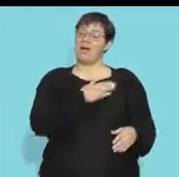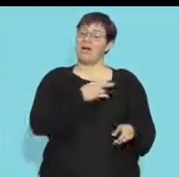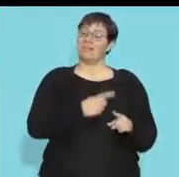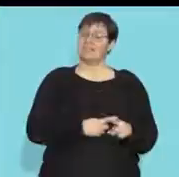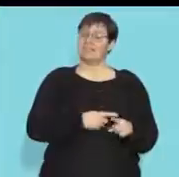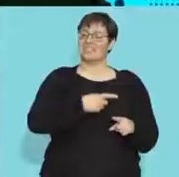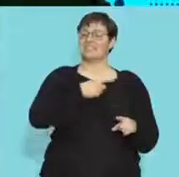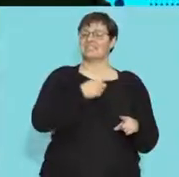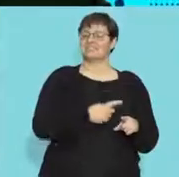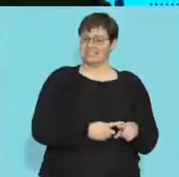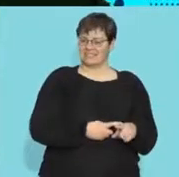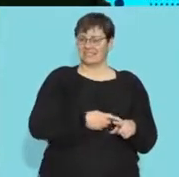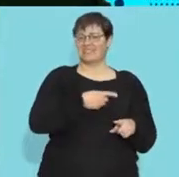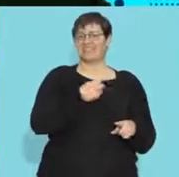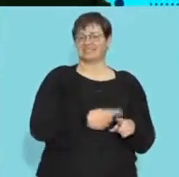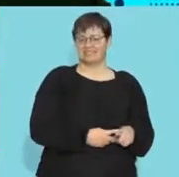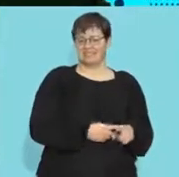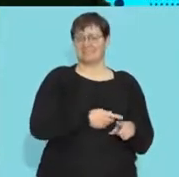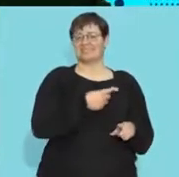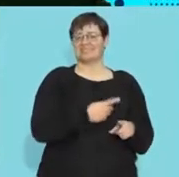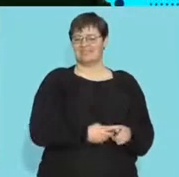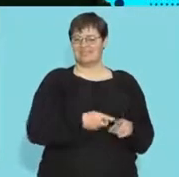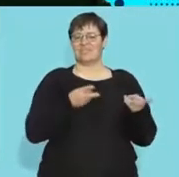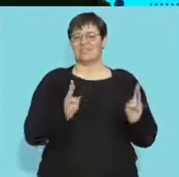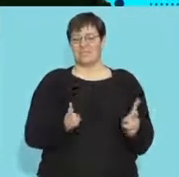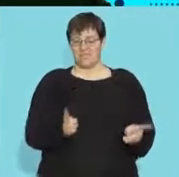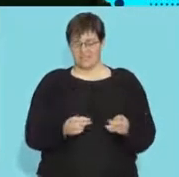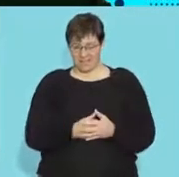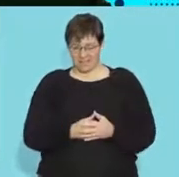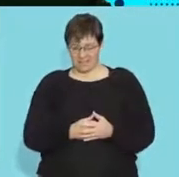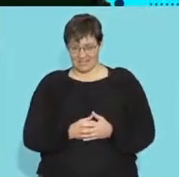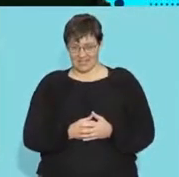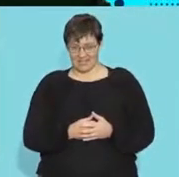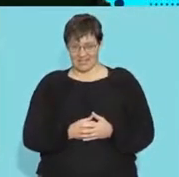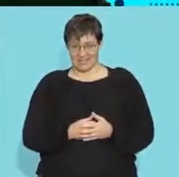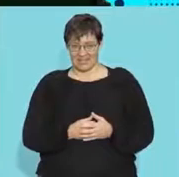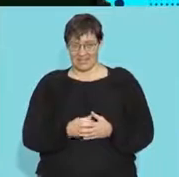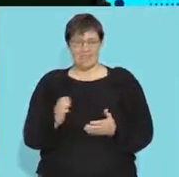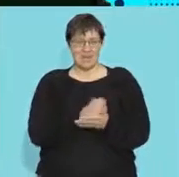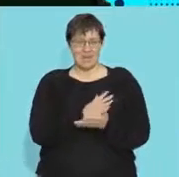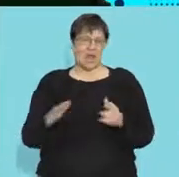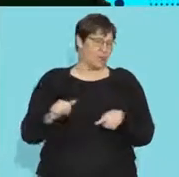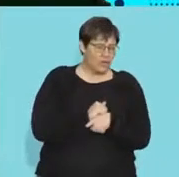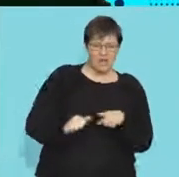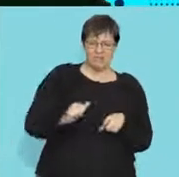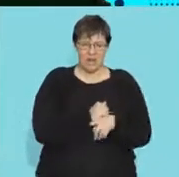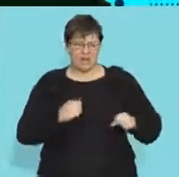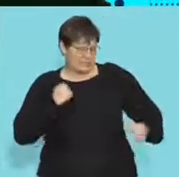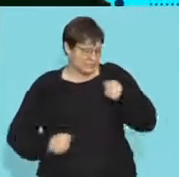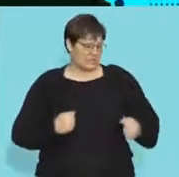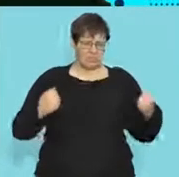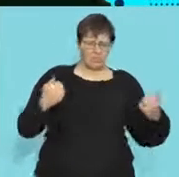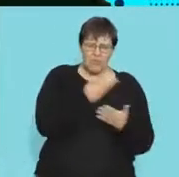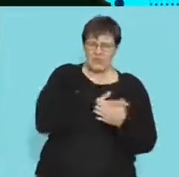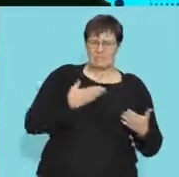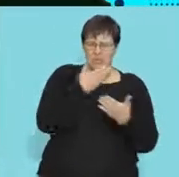happens to my heart rate my heart rate gets back to normal i'm sure you can remember very often sometimes when you train some of you might